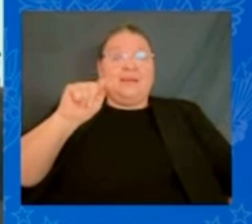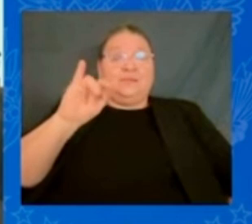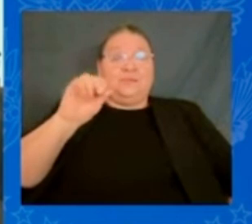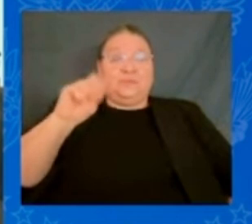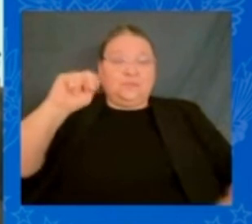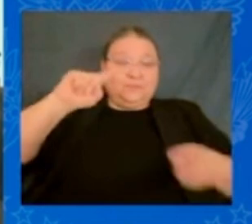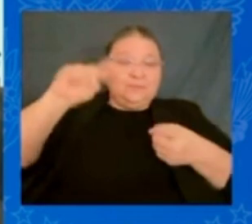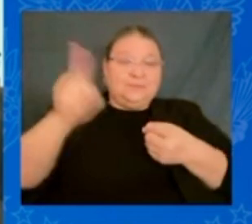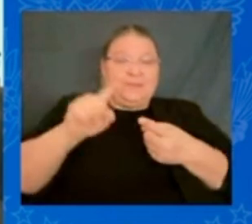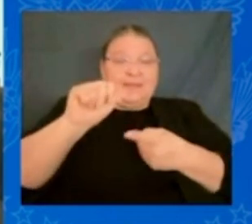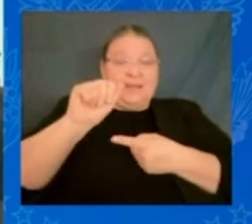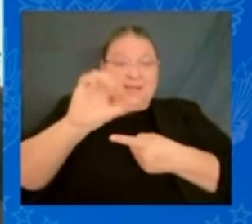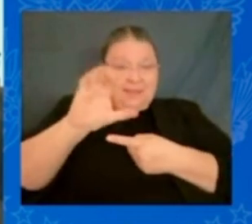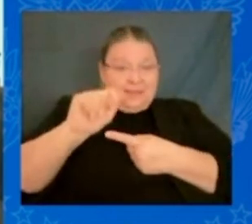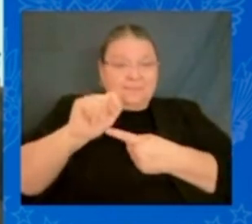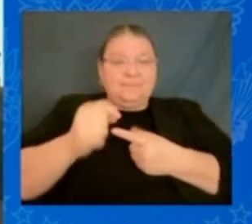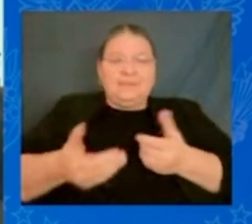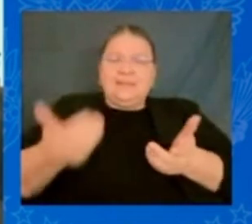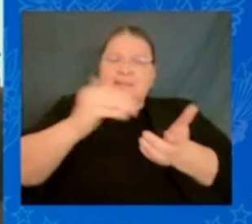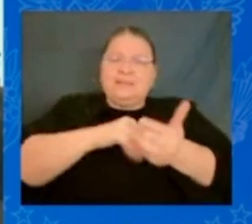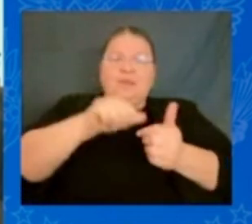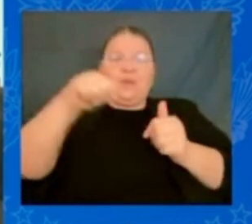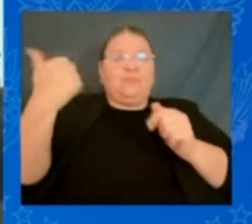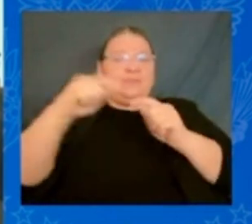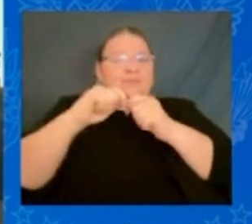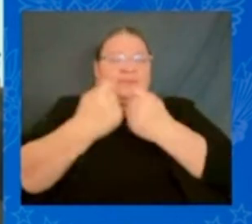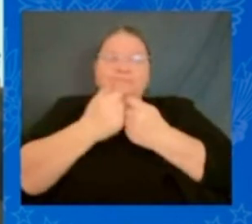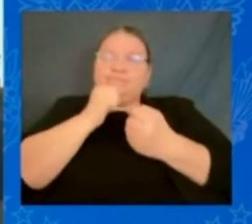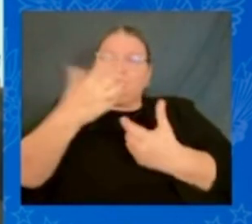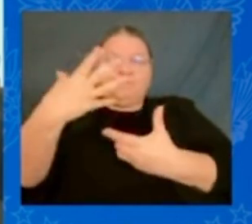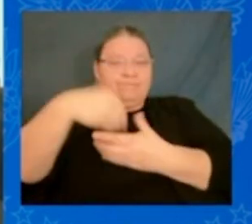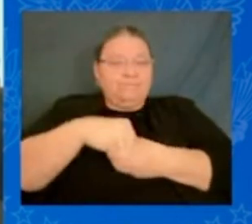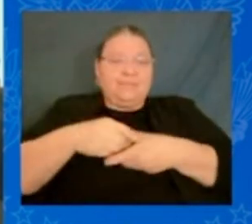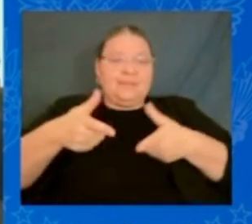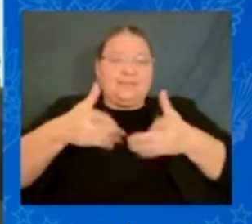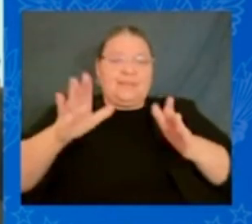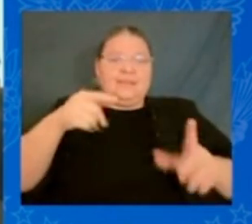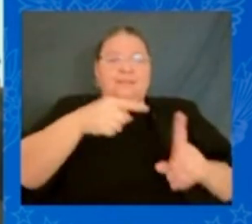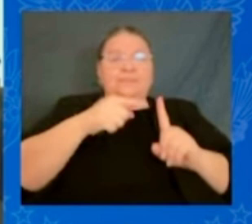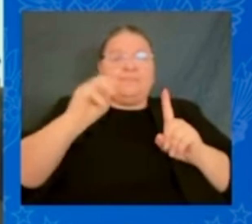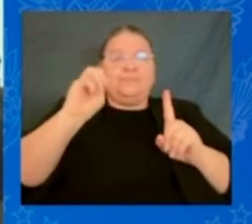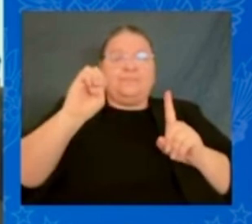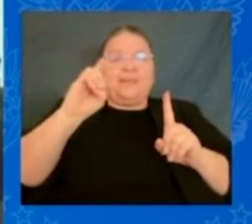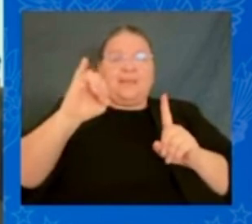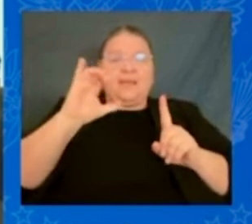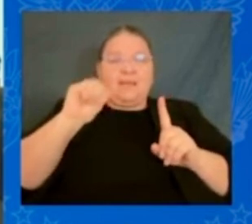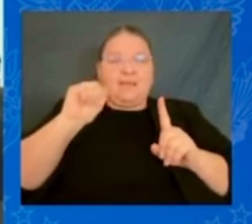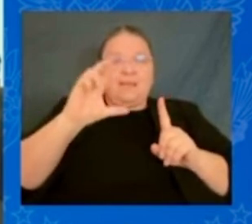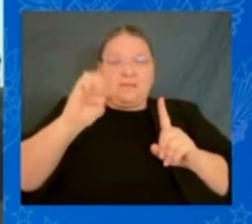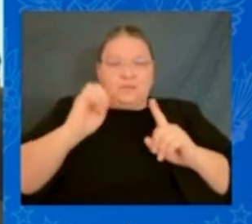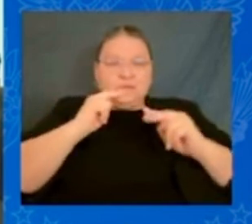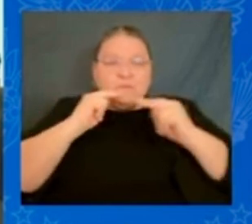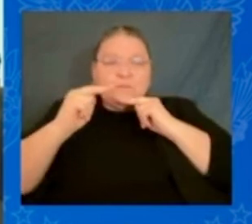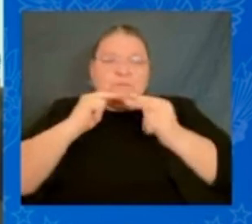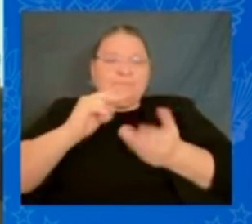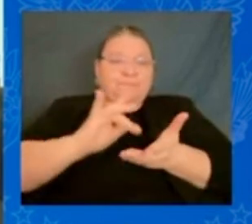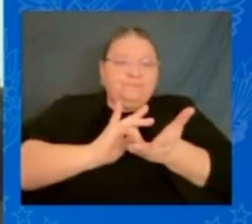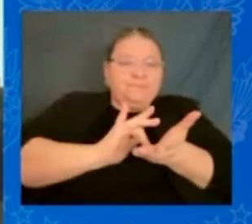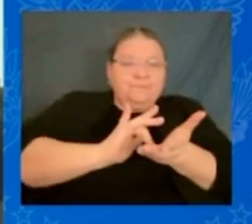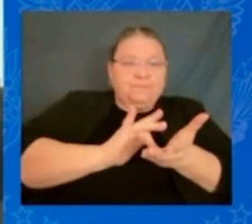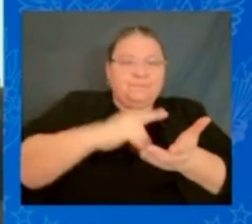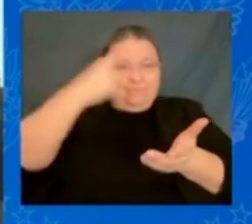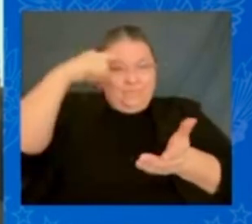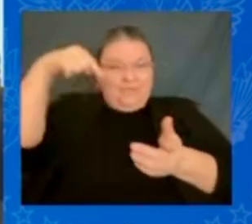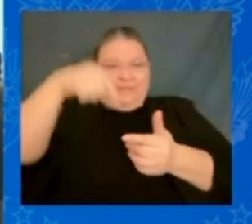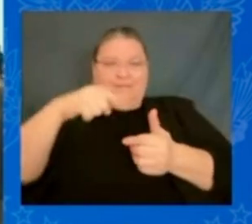which allows Medicare to negotiate drug prices for the first time. Do you realize, in America, we